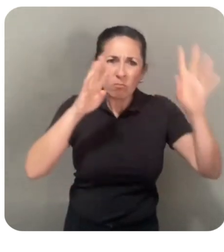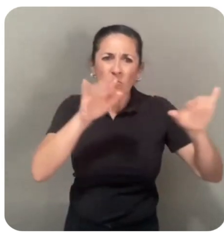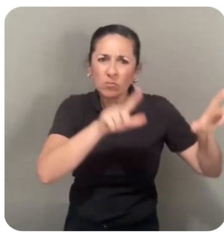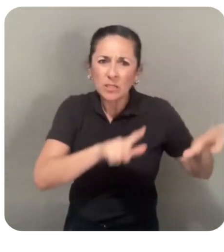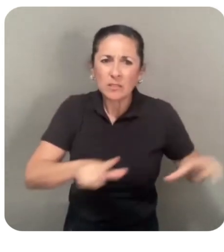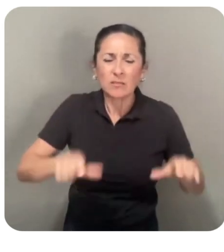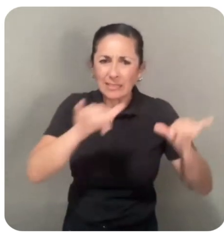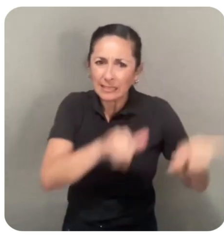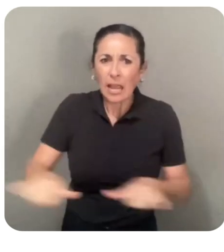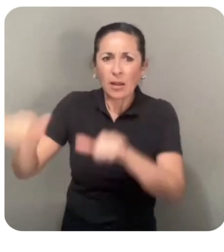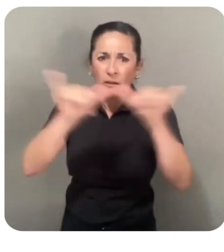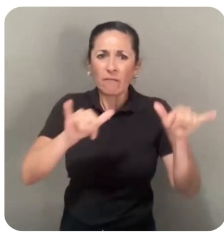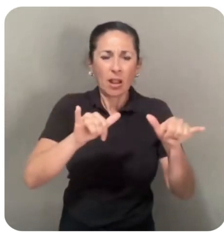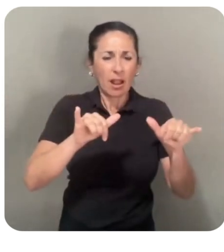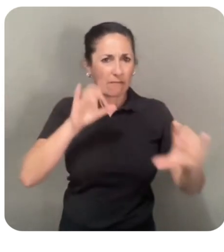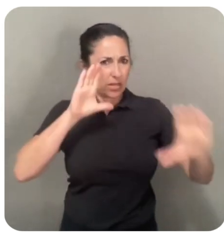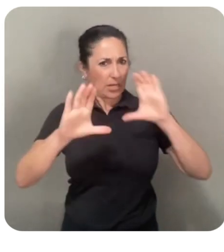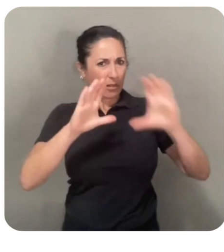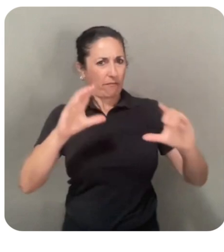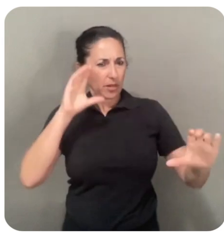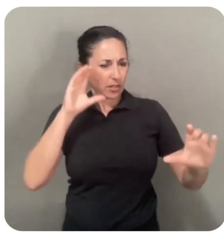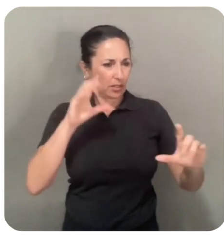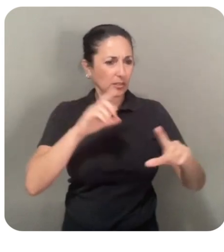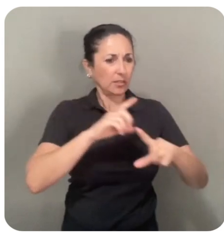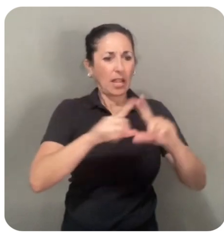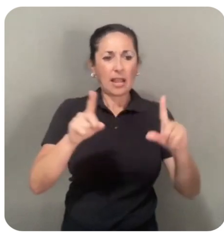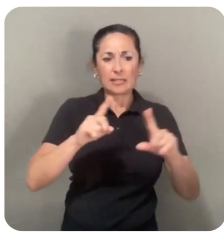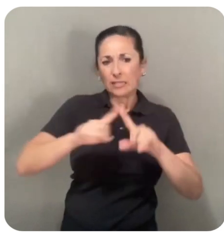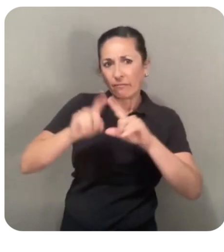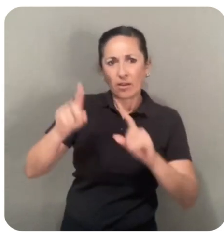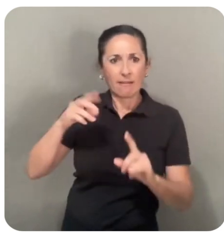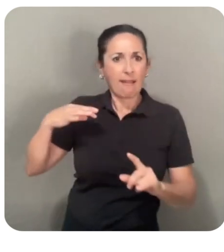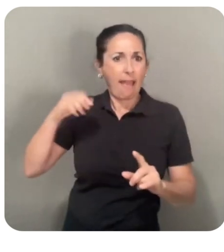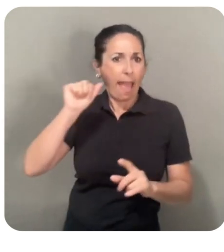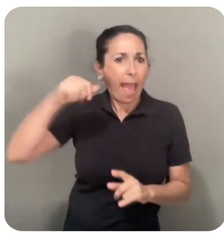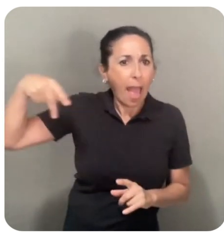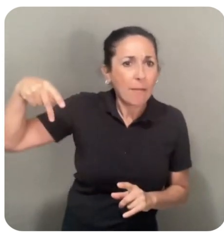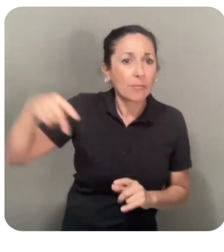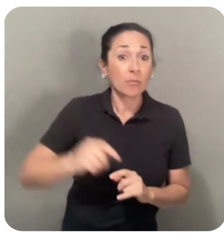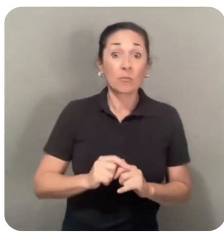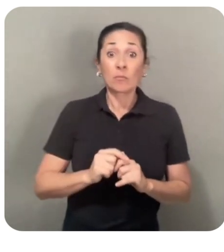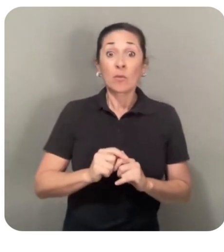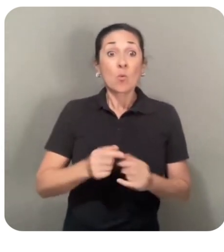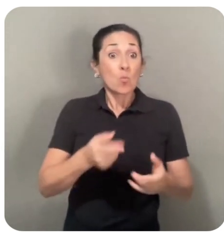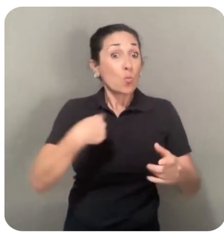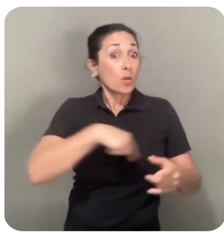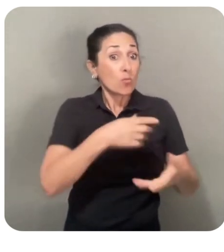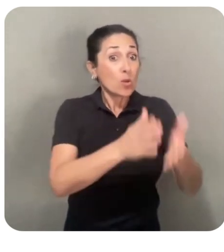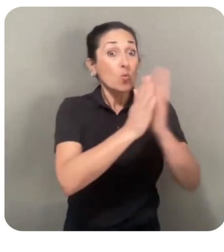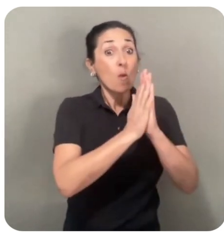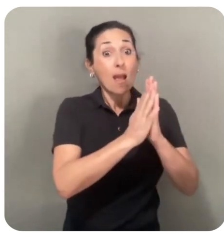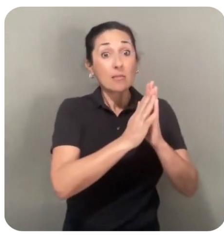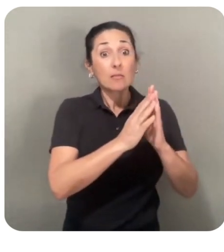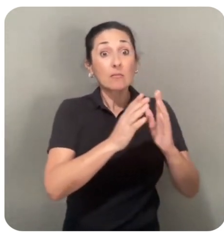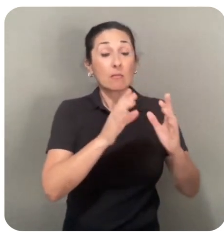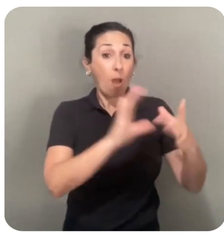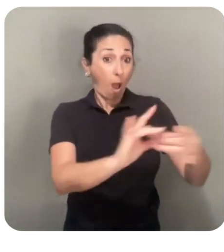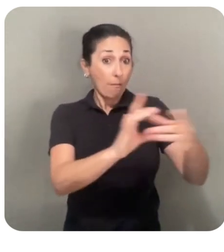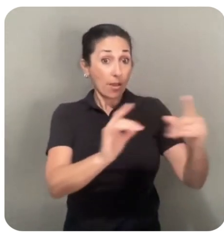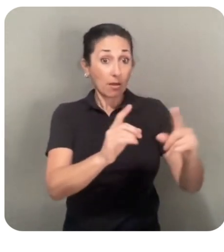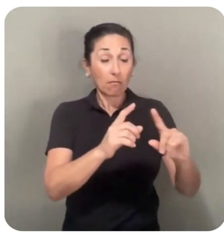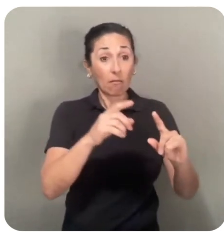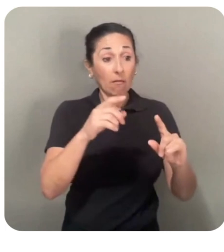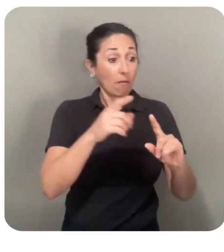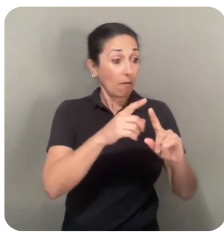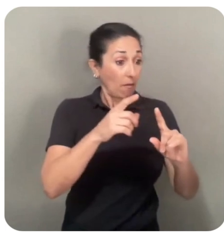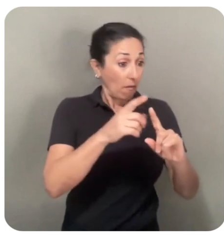for building toolchain components and agentic applications. We've released a request for comment on GitHub to seek feedback